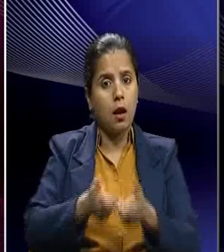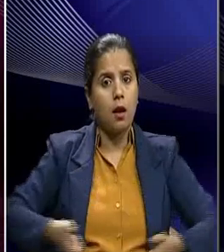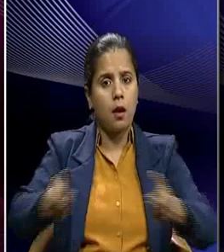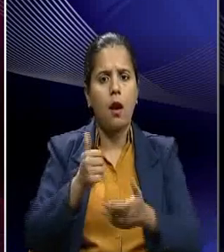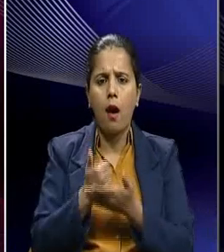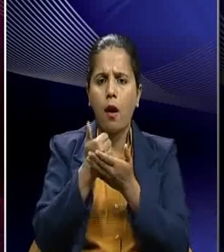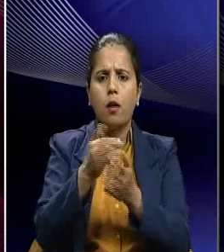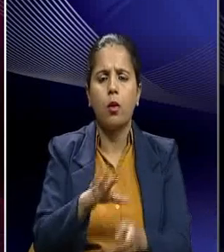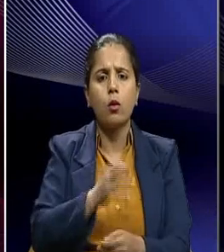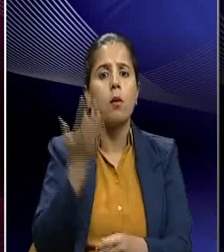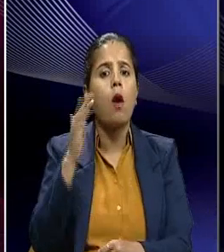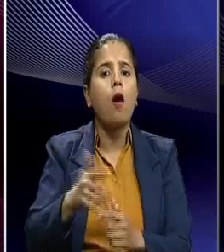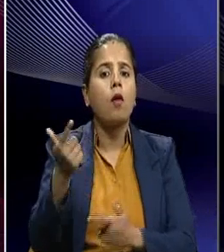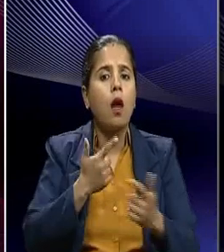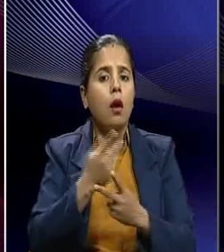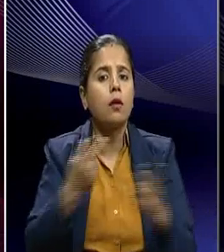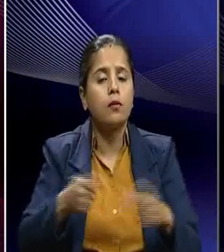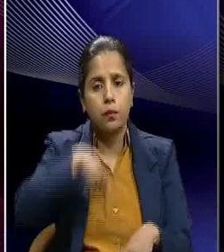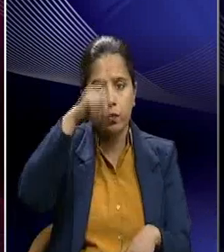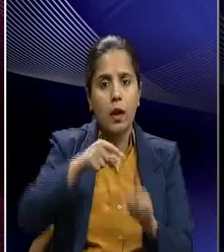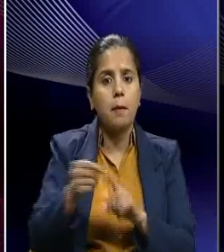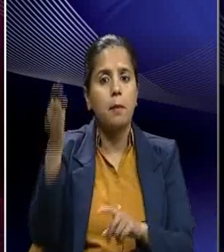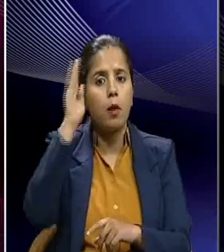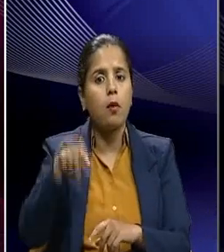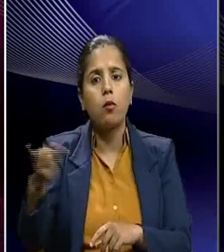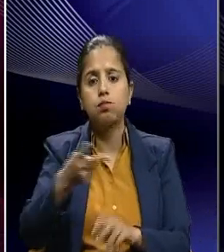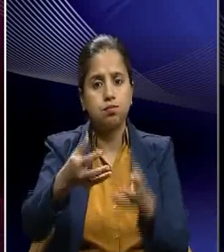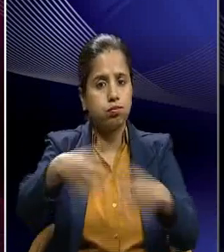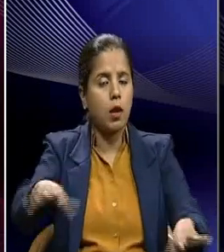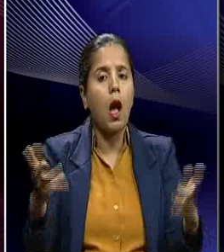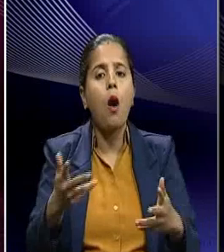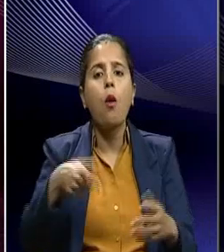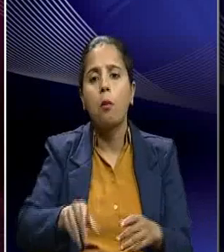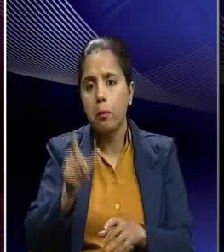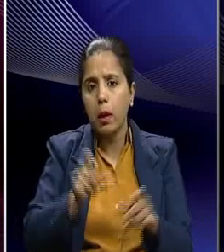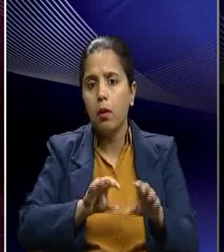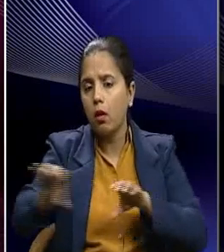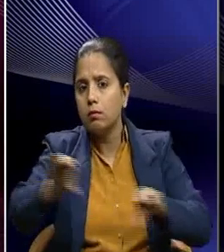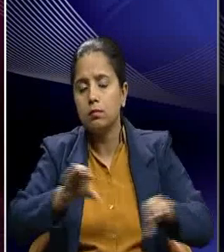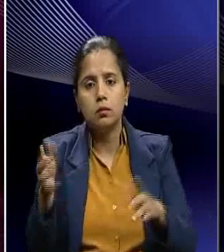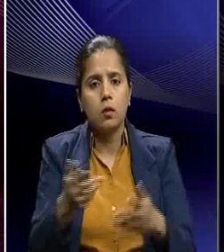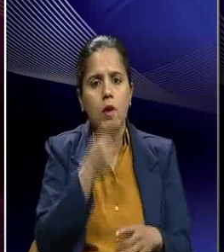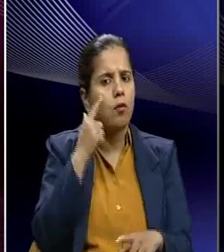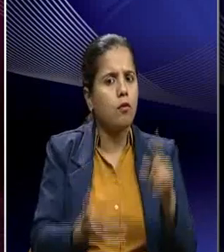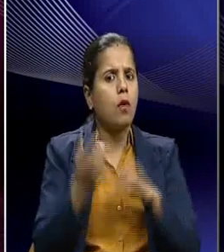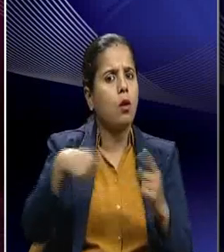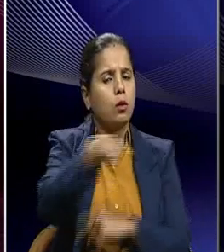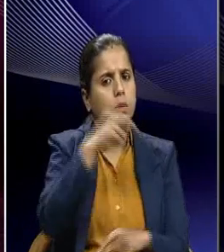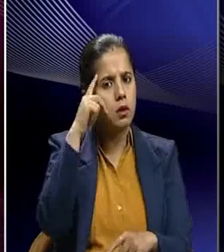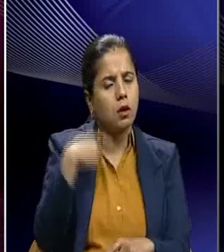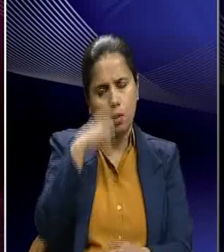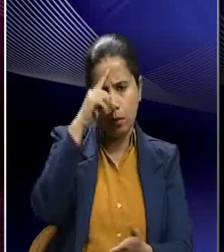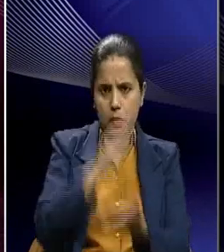of the liabilities and the dividends between India and Pakistan. So we find that he was instrumental in